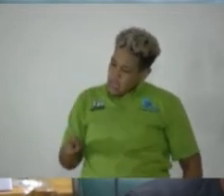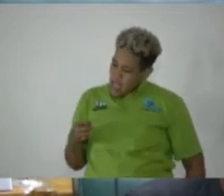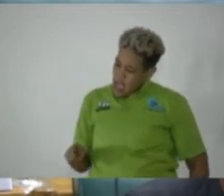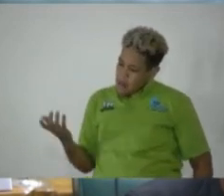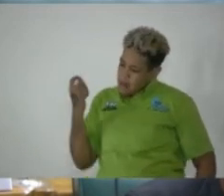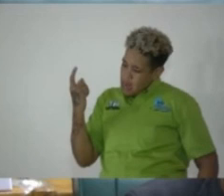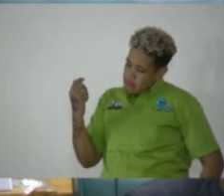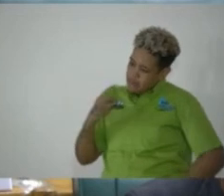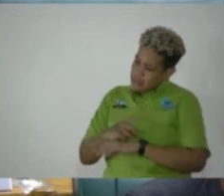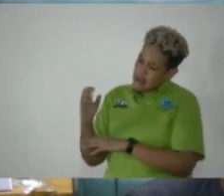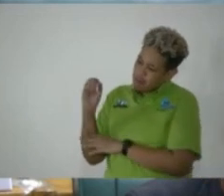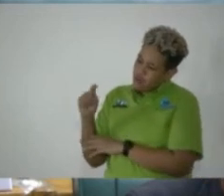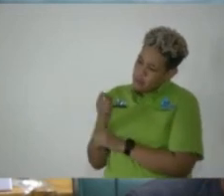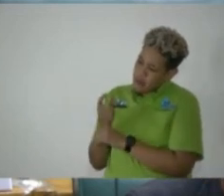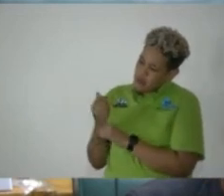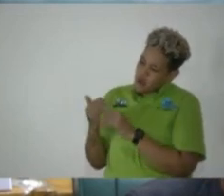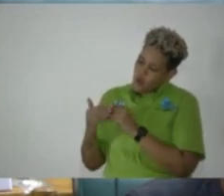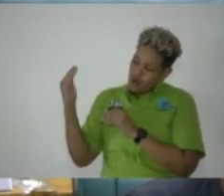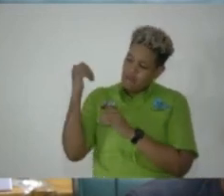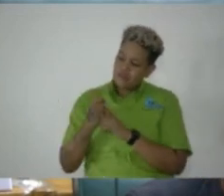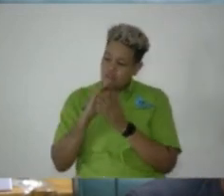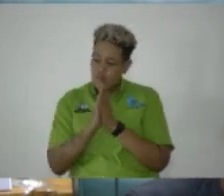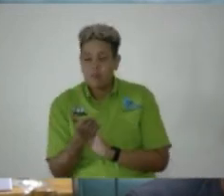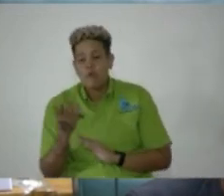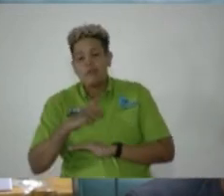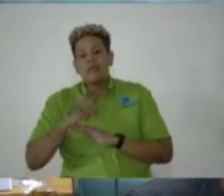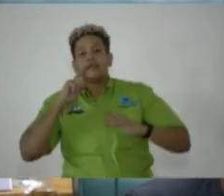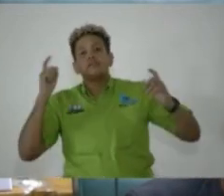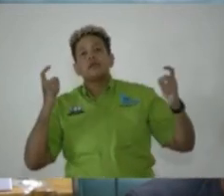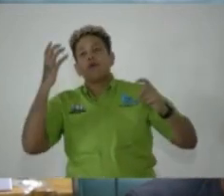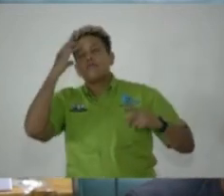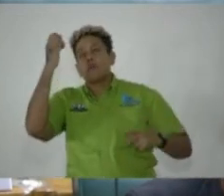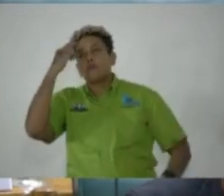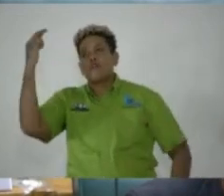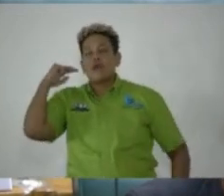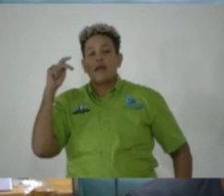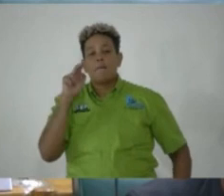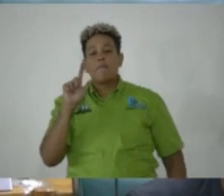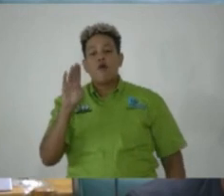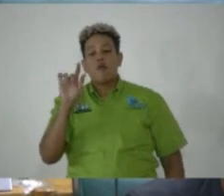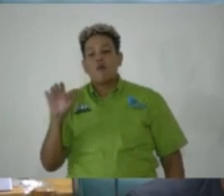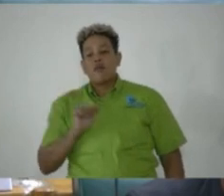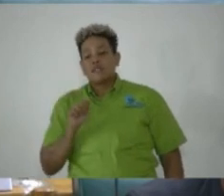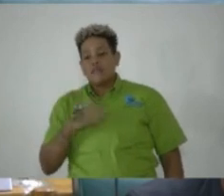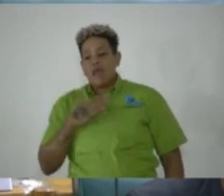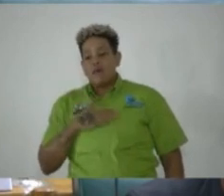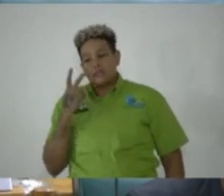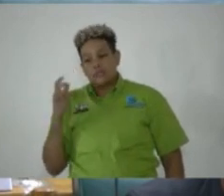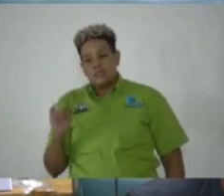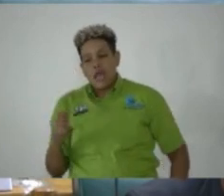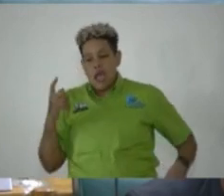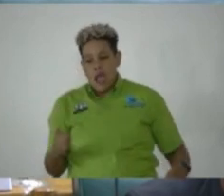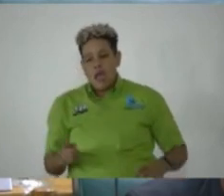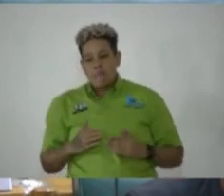11th day of October each year going forward will be the date to commemorate Paul Bogle. So I am happy to see that happen,